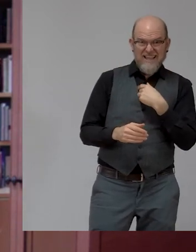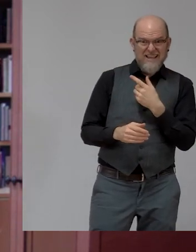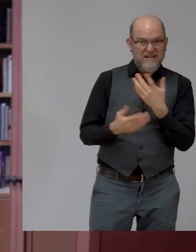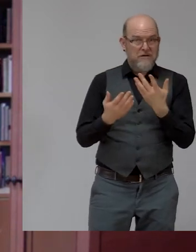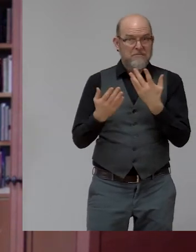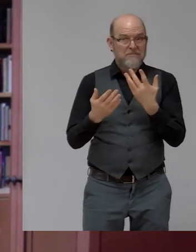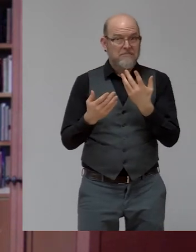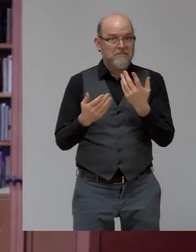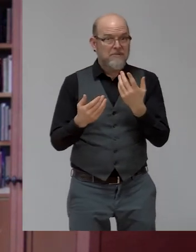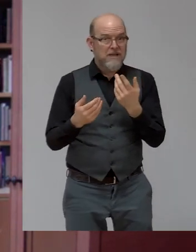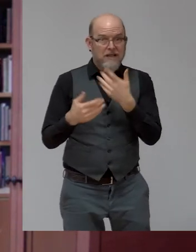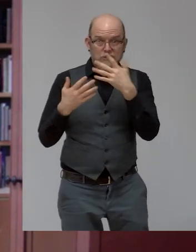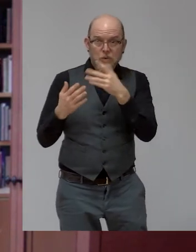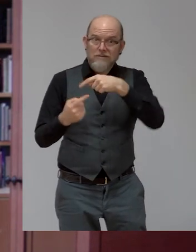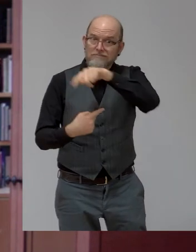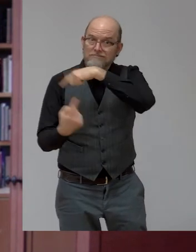employees?